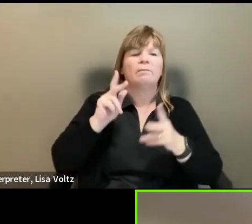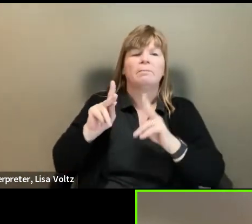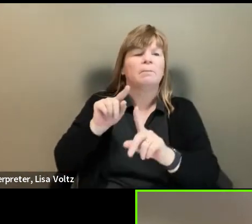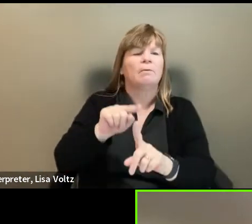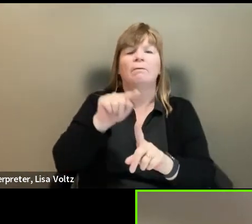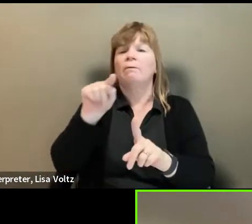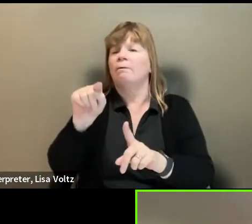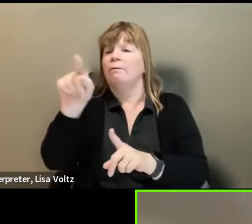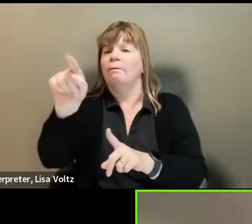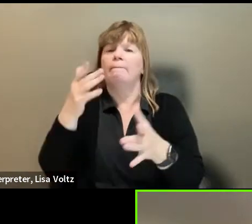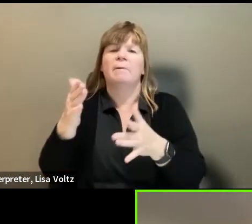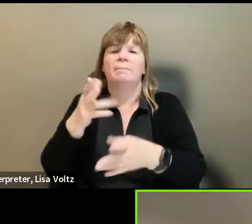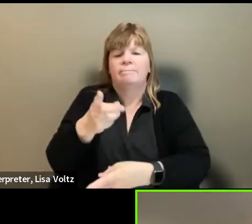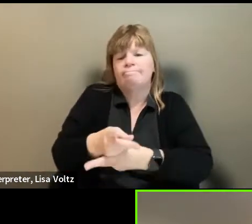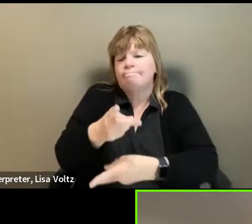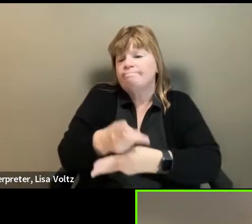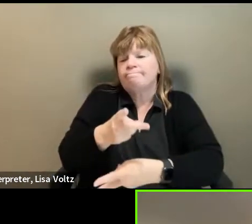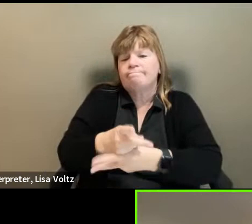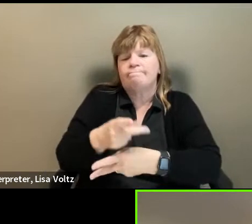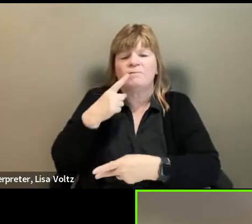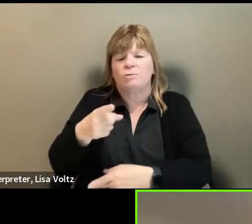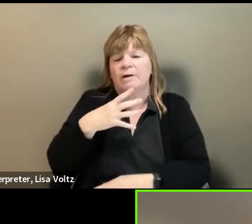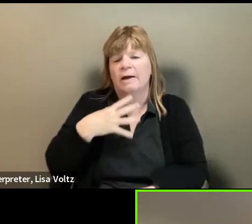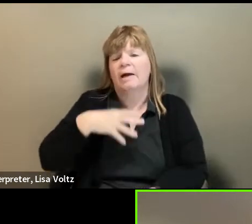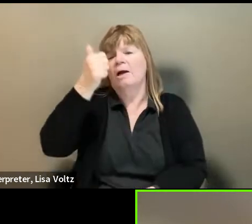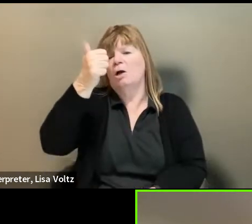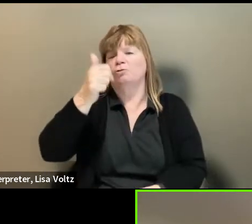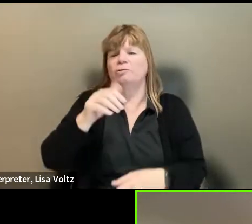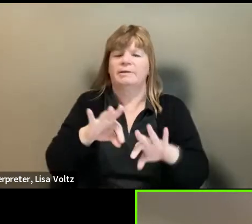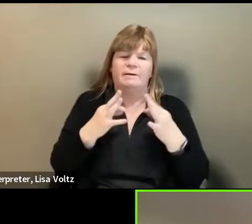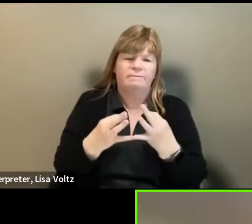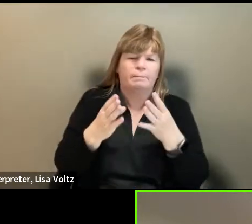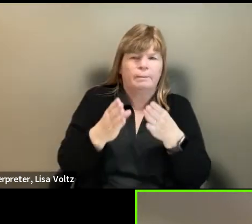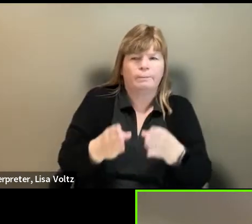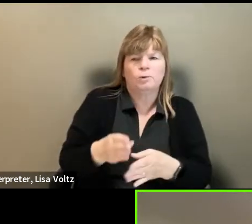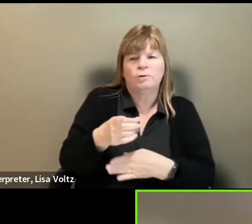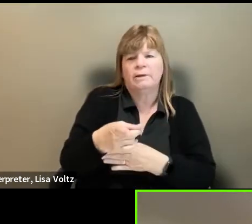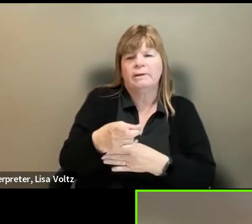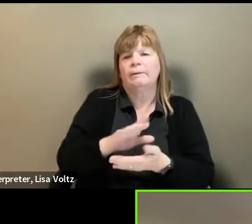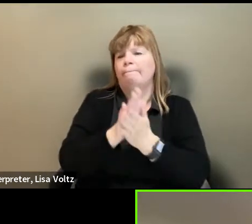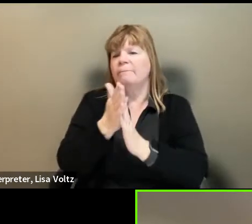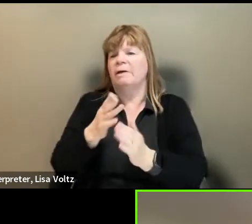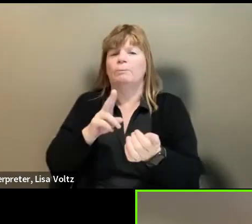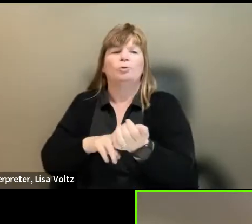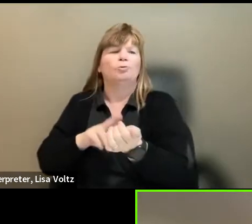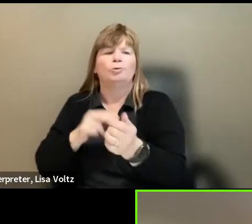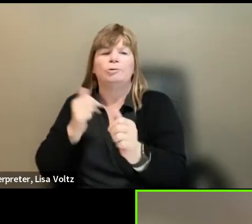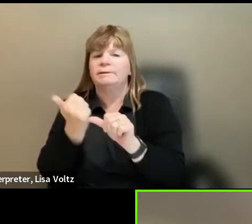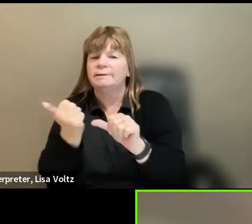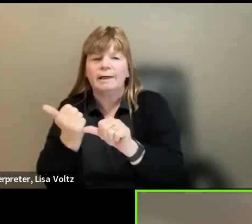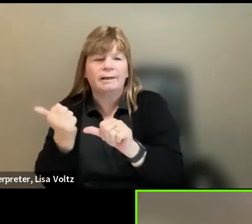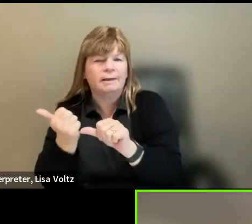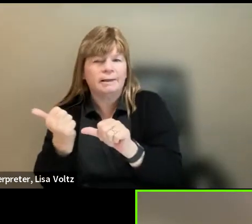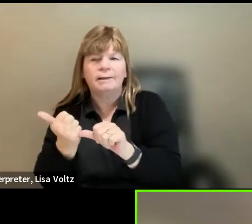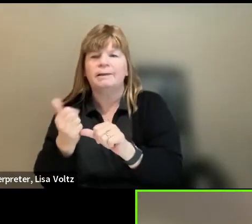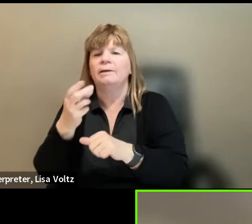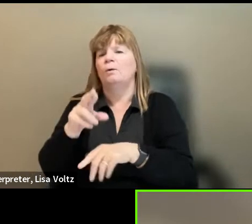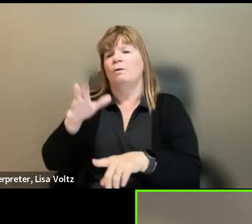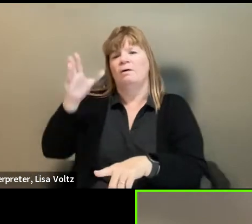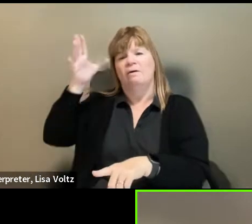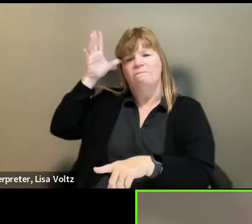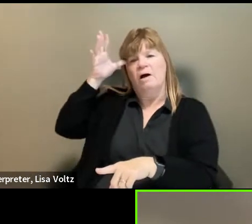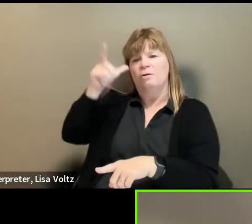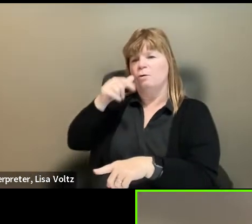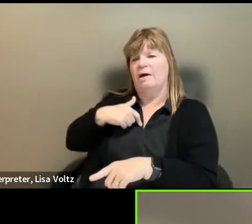might be a caregiver for, um, an elderly loved one. And then of course could become something like a nurse's aid, um, or a father who